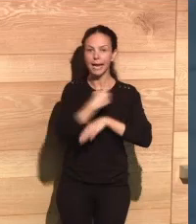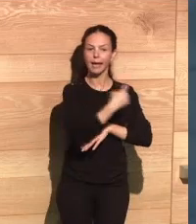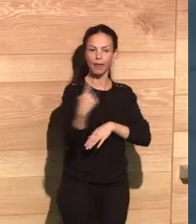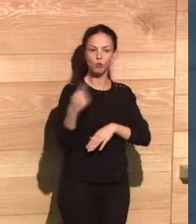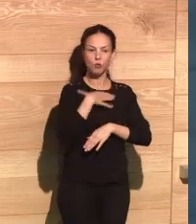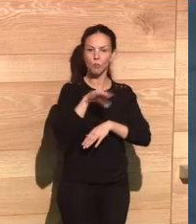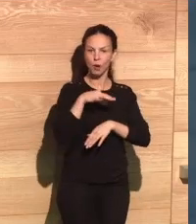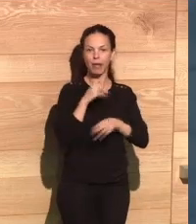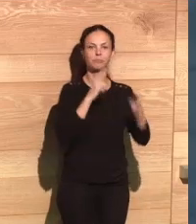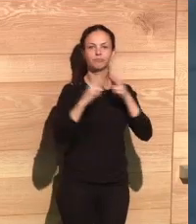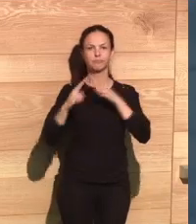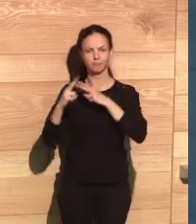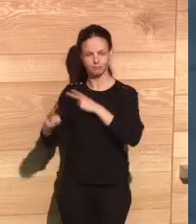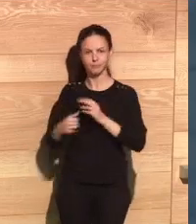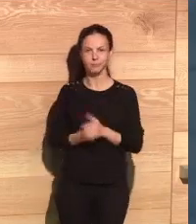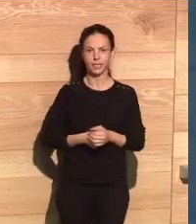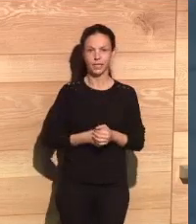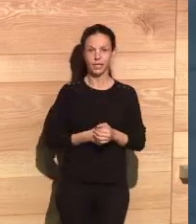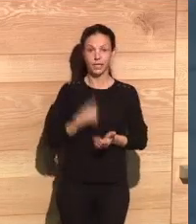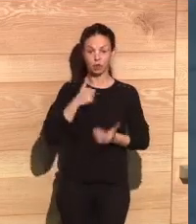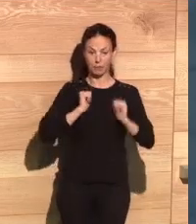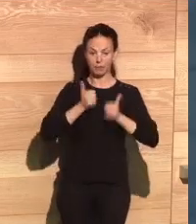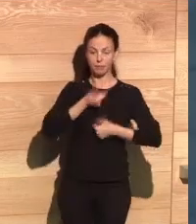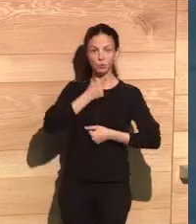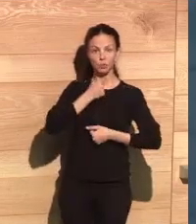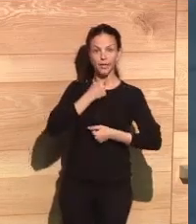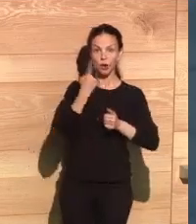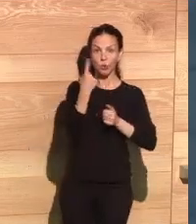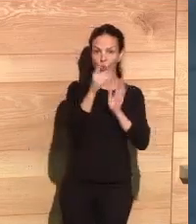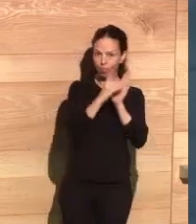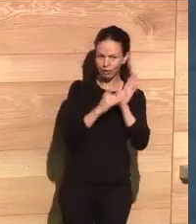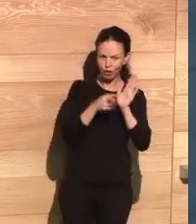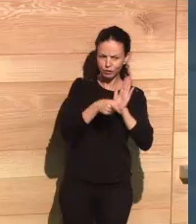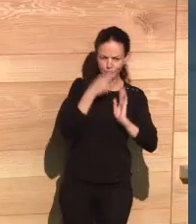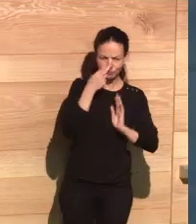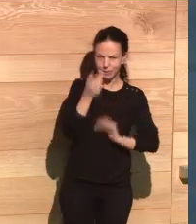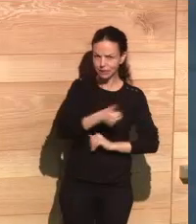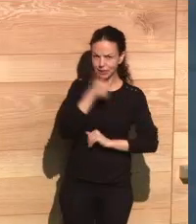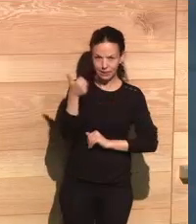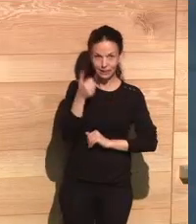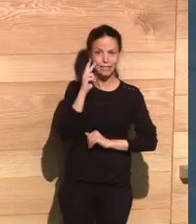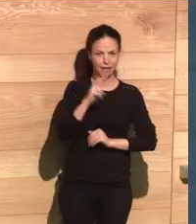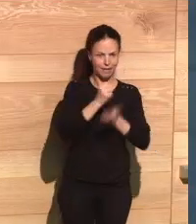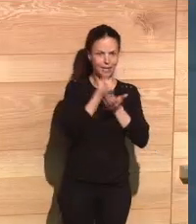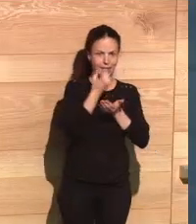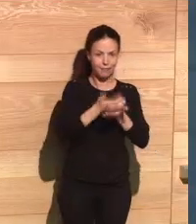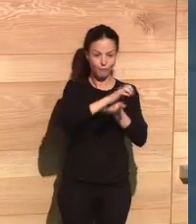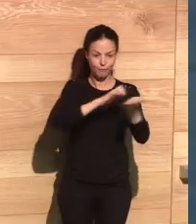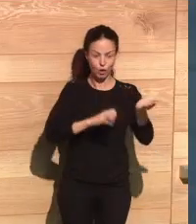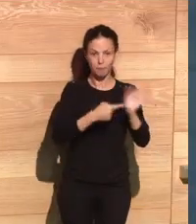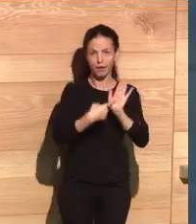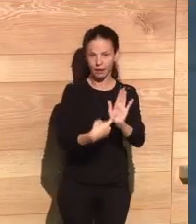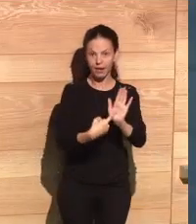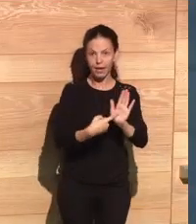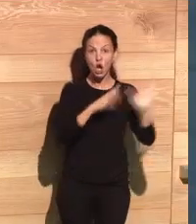some Q&A so that you can also add your opinions. I would like to mention one of the